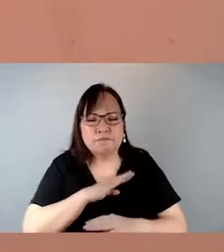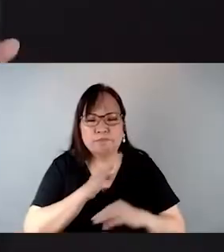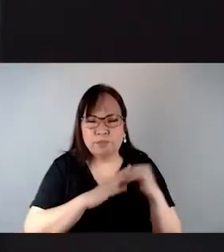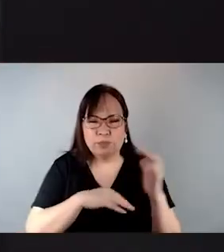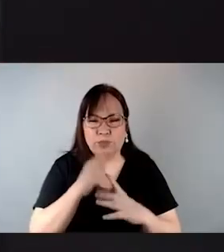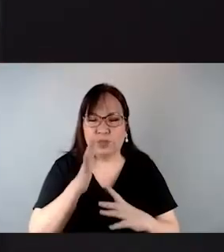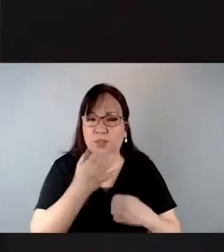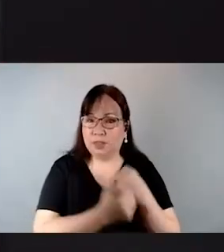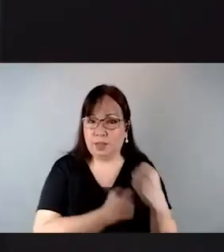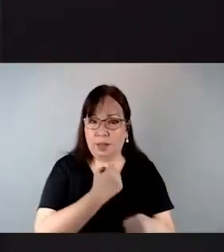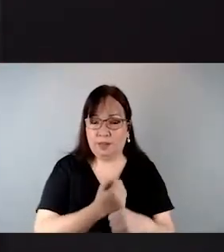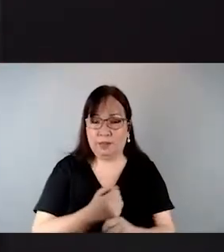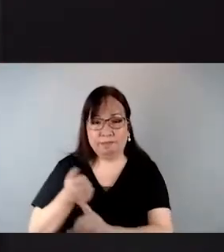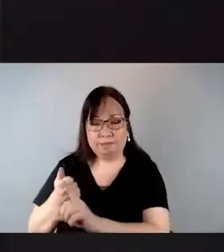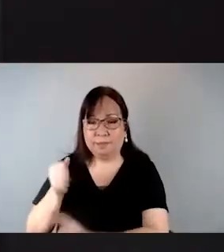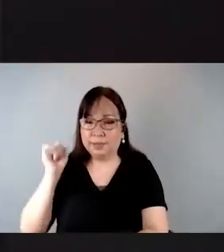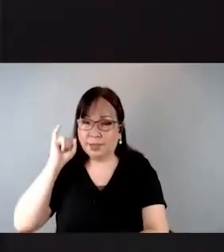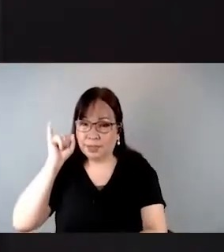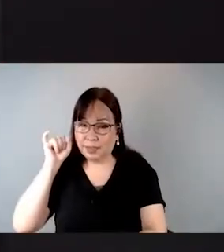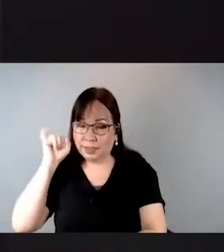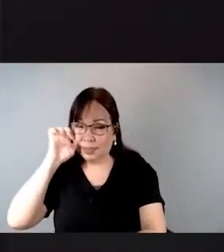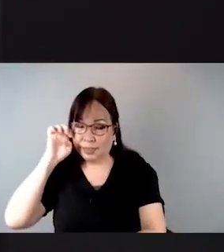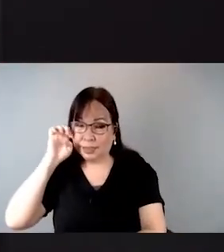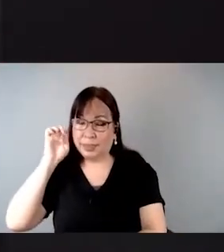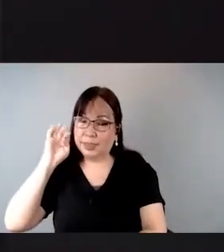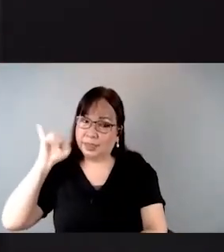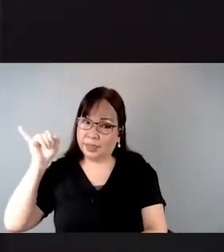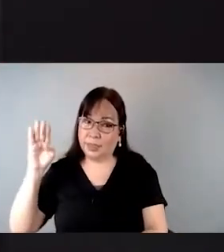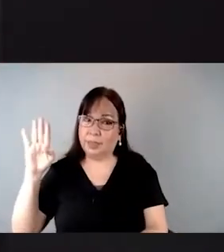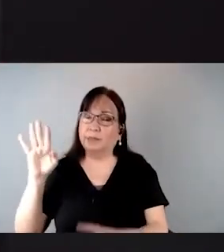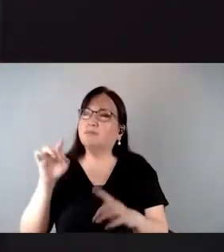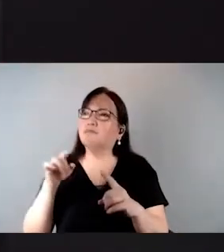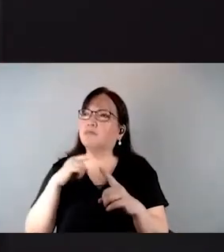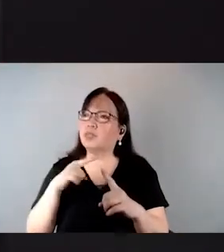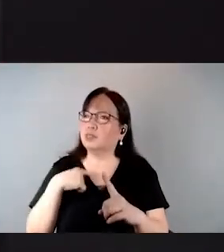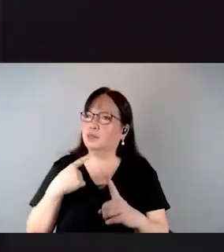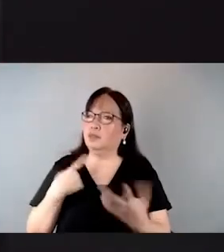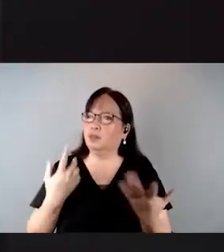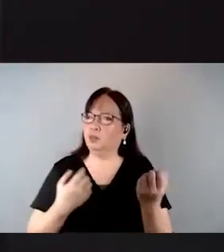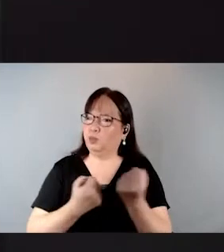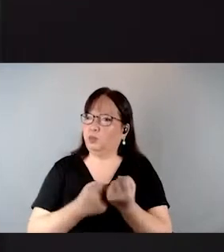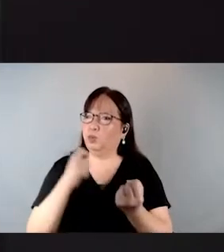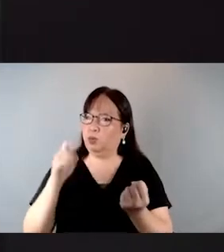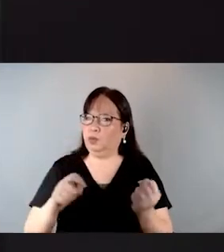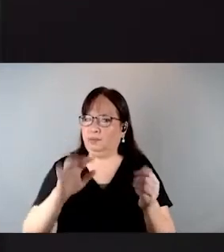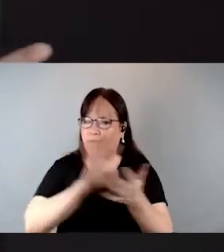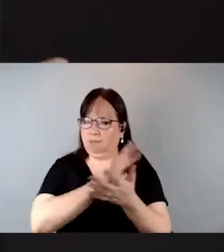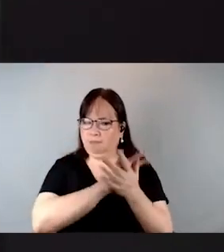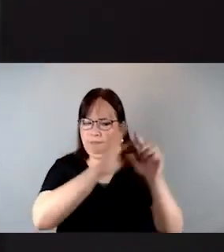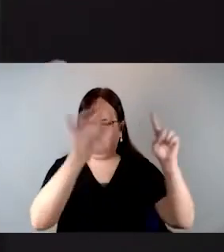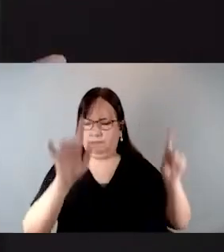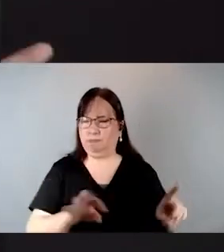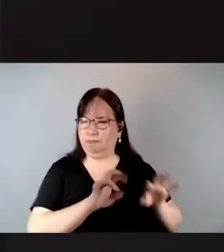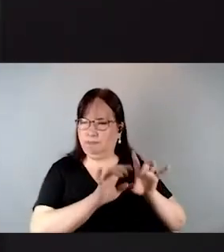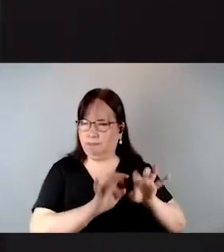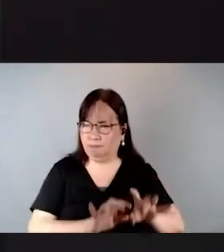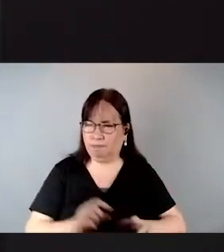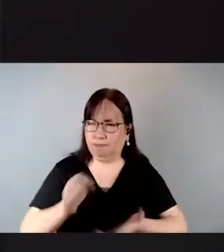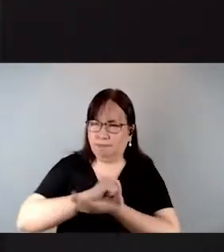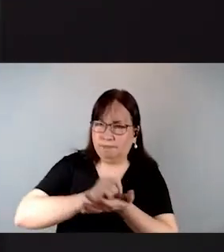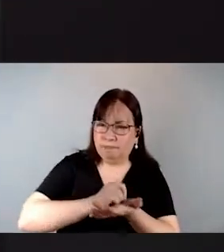She felt that her efforts should be supported by a strong statement and, together with others,